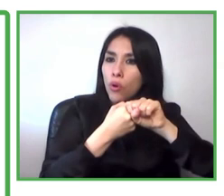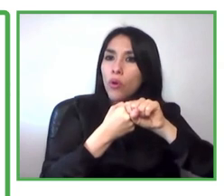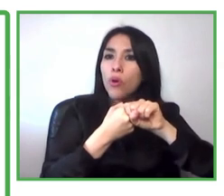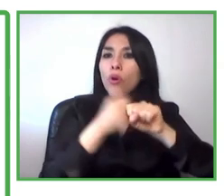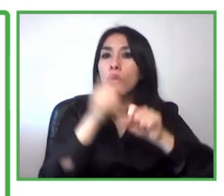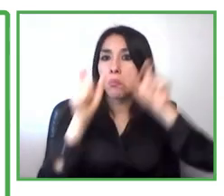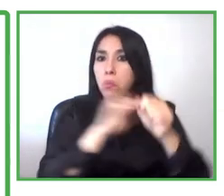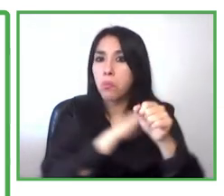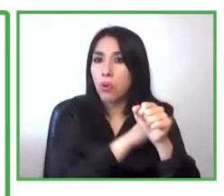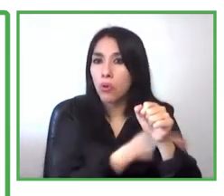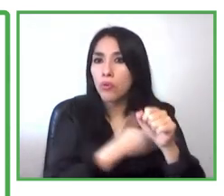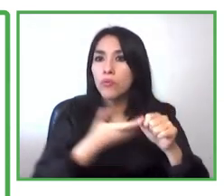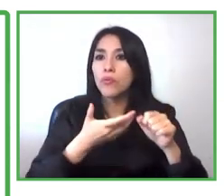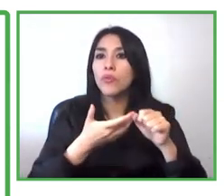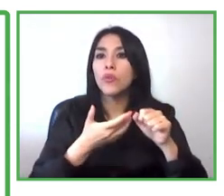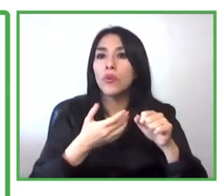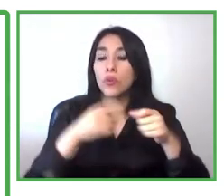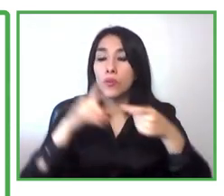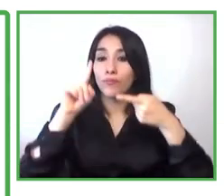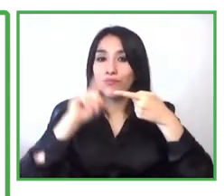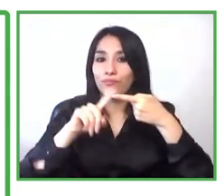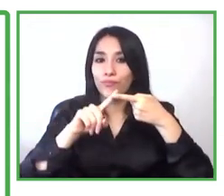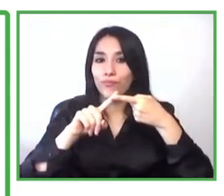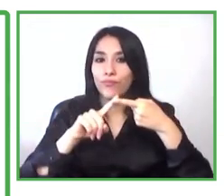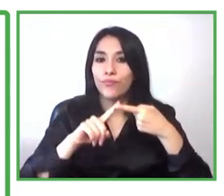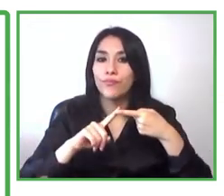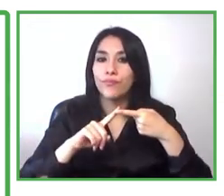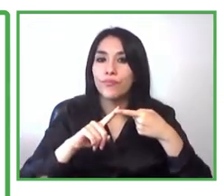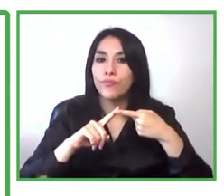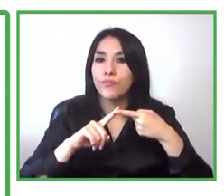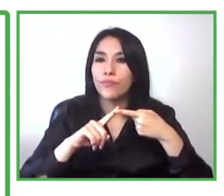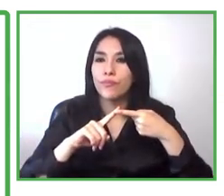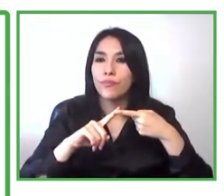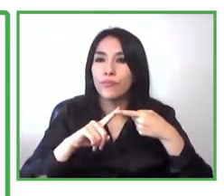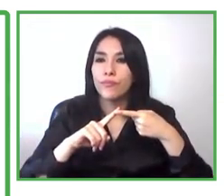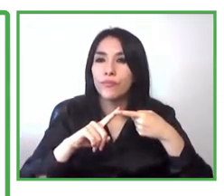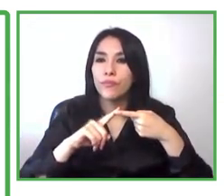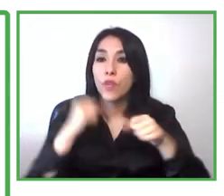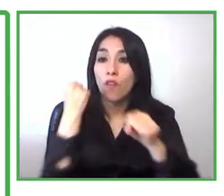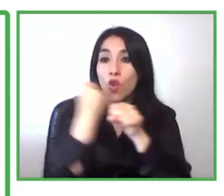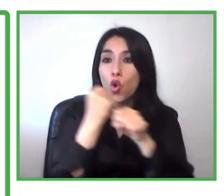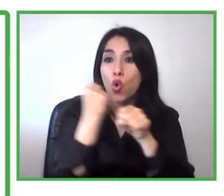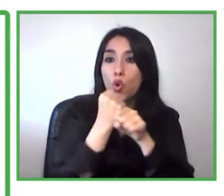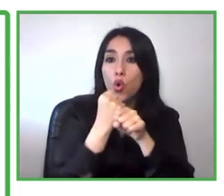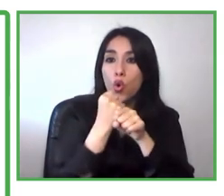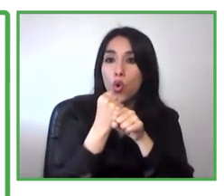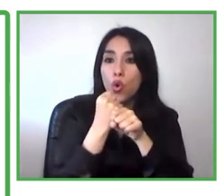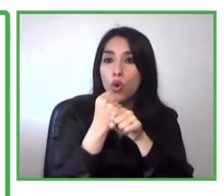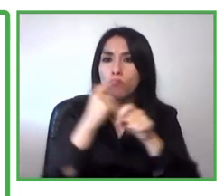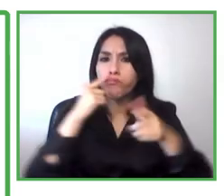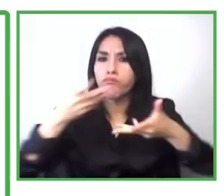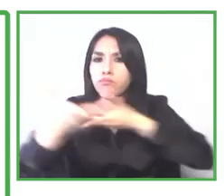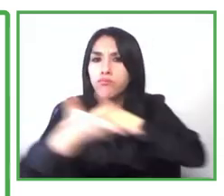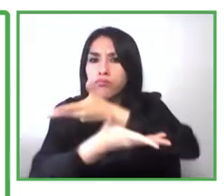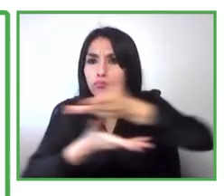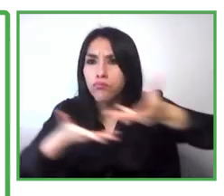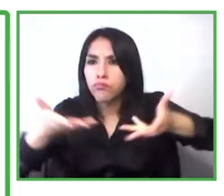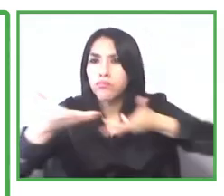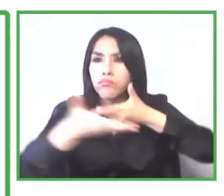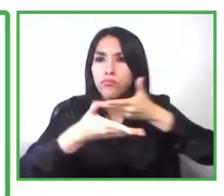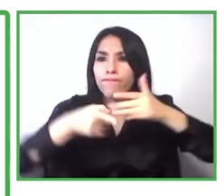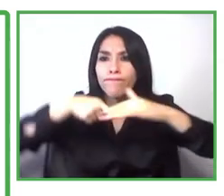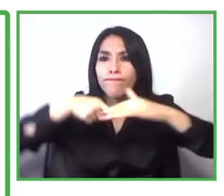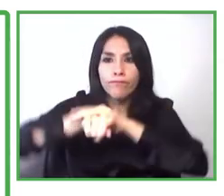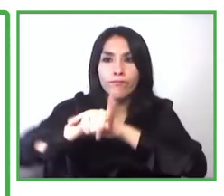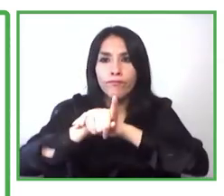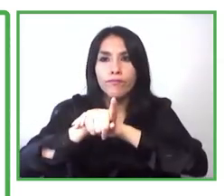access to the internets the in congo the internet is not uh widely available and uh even